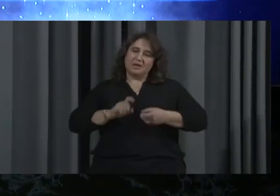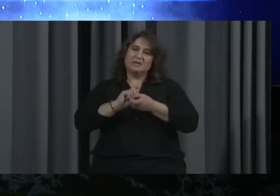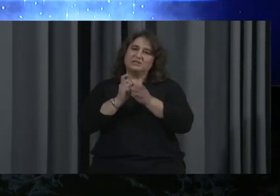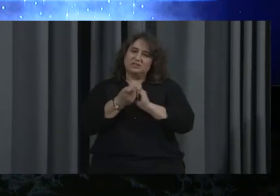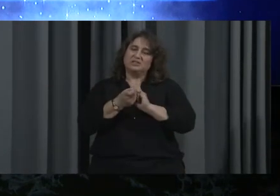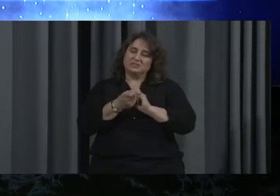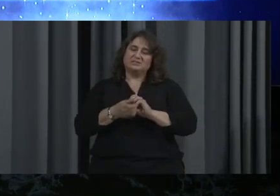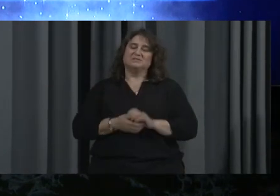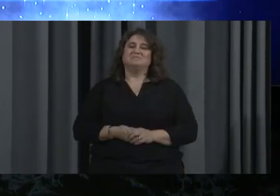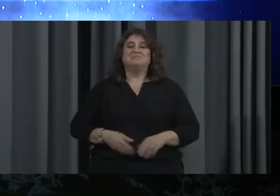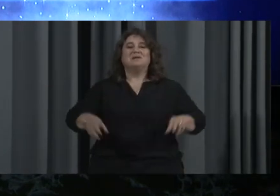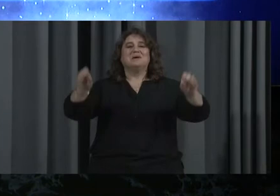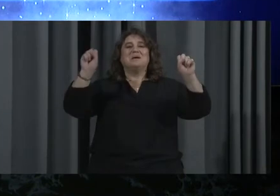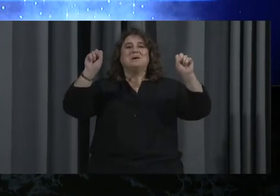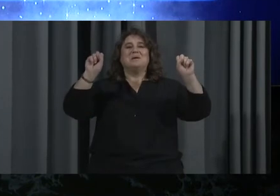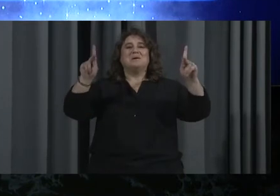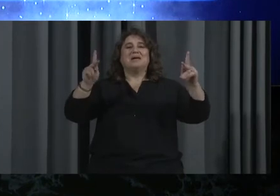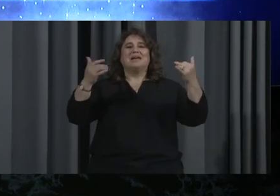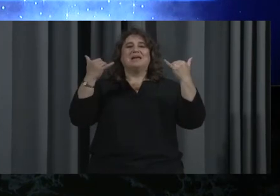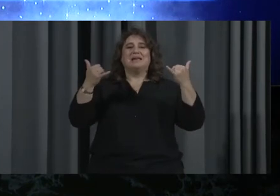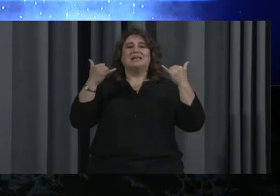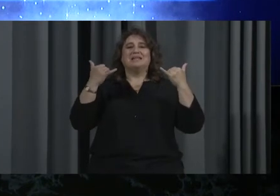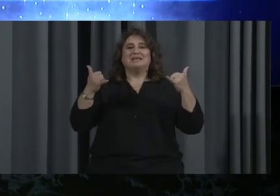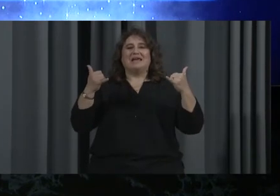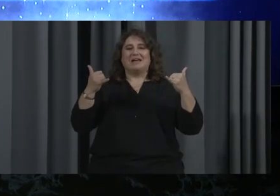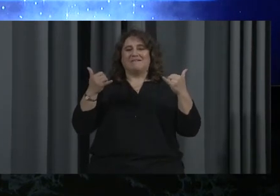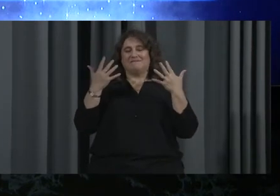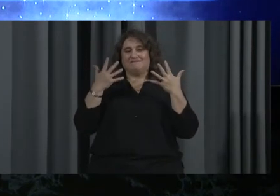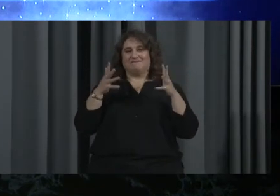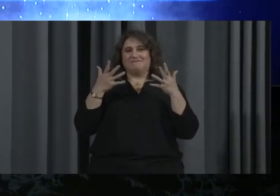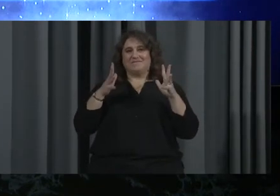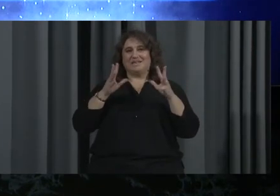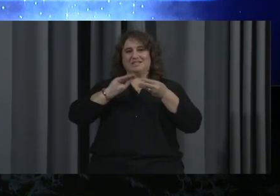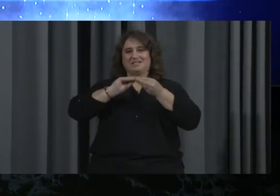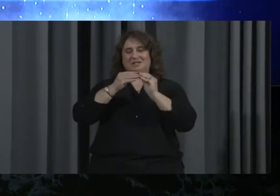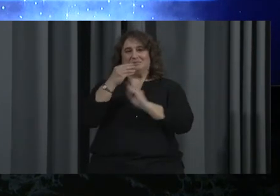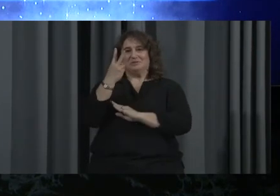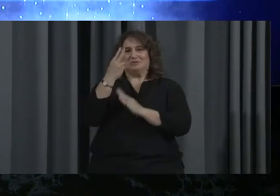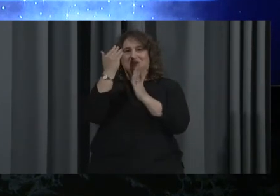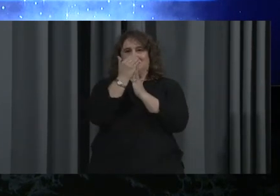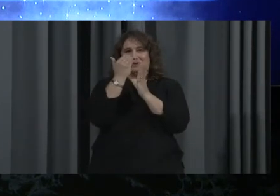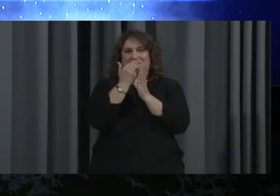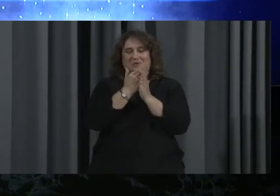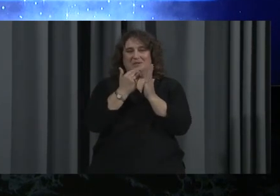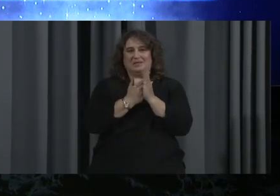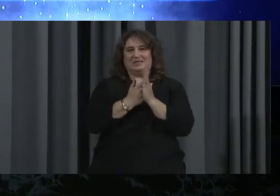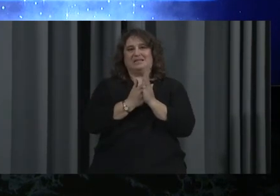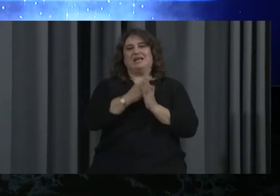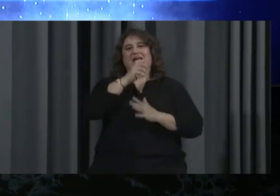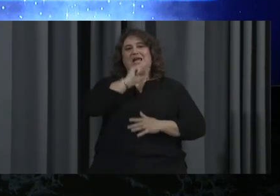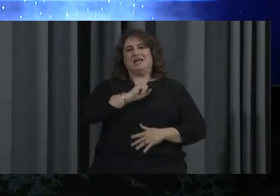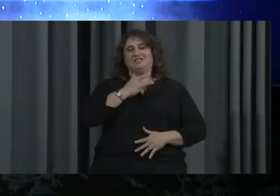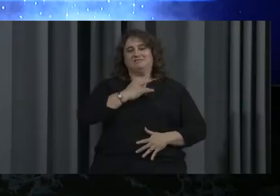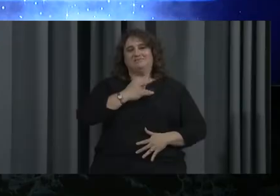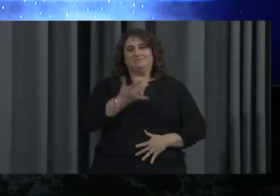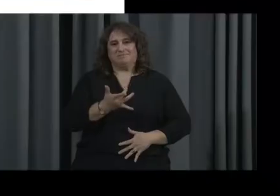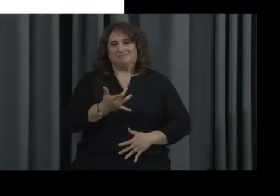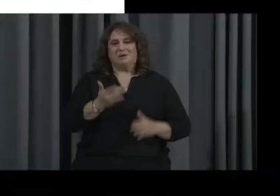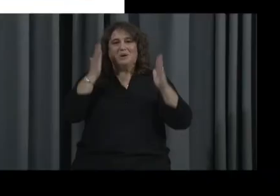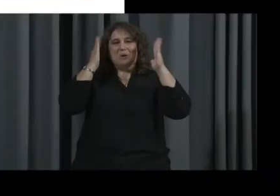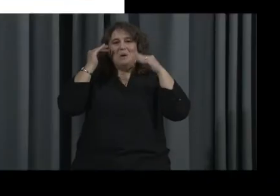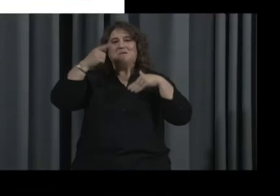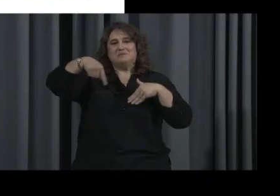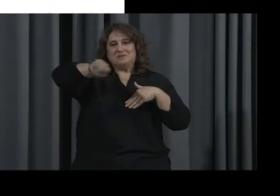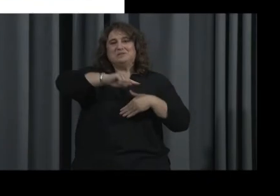All right, everyone. And this is going to complete our Lesson 2 on Aging Sensitivity. We hope that you all